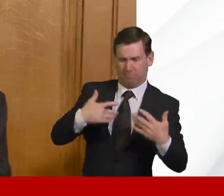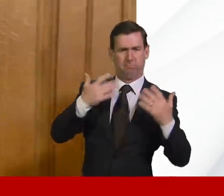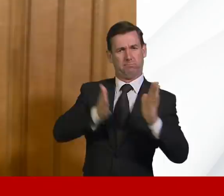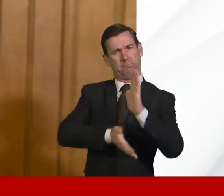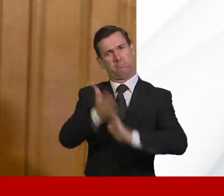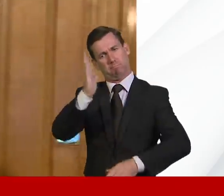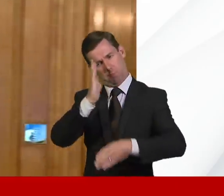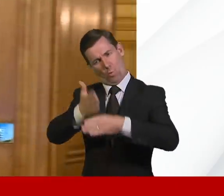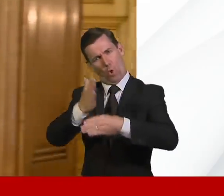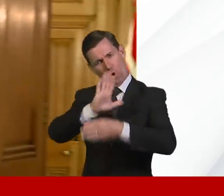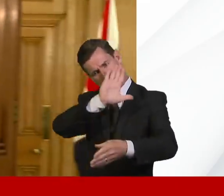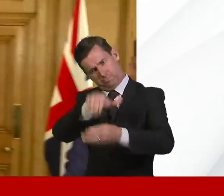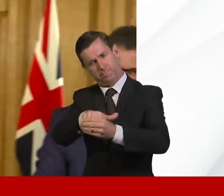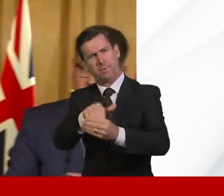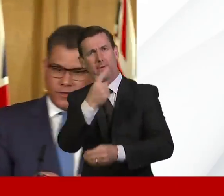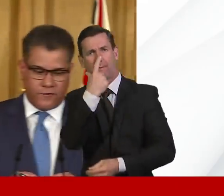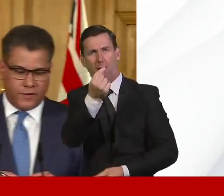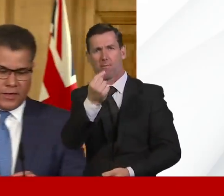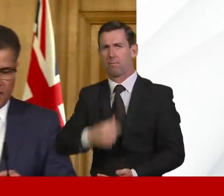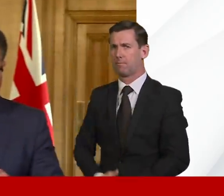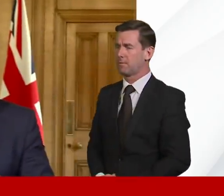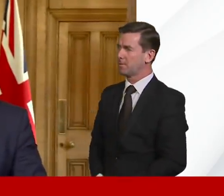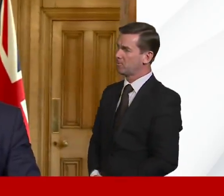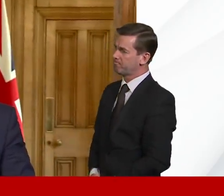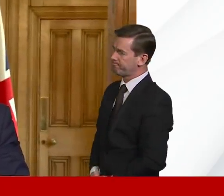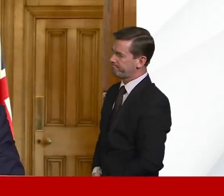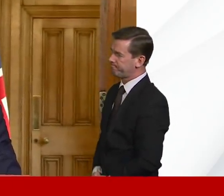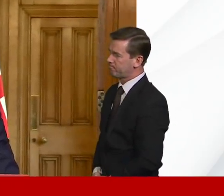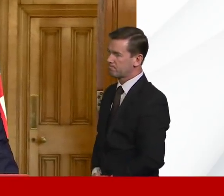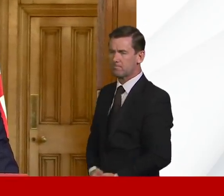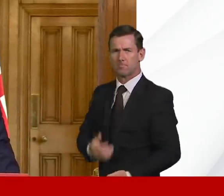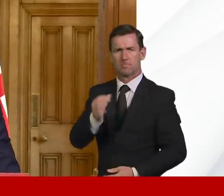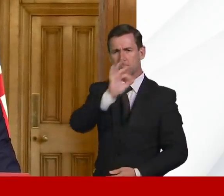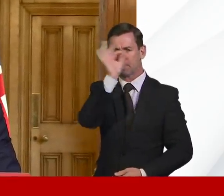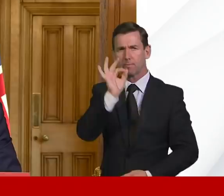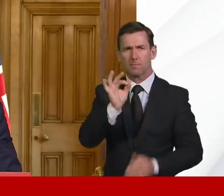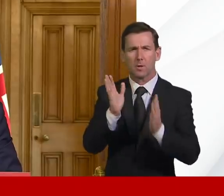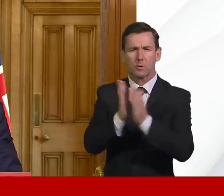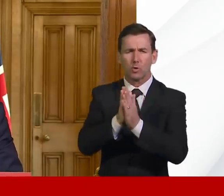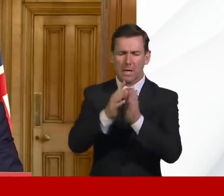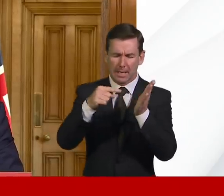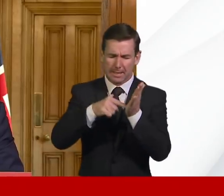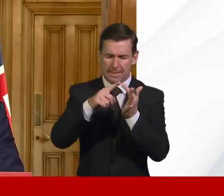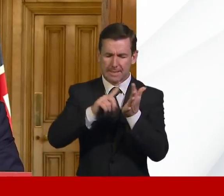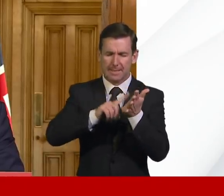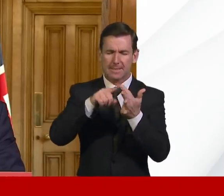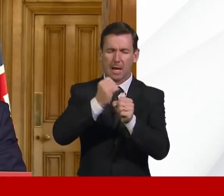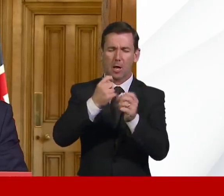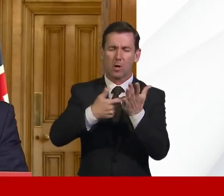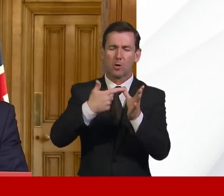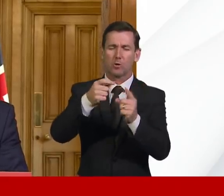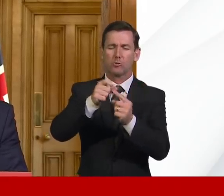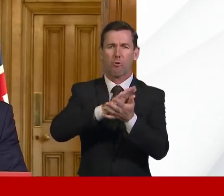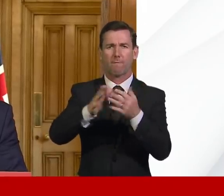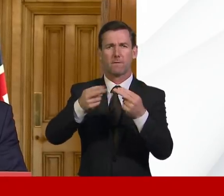Thank you for that. The next question is from the Sunday Telegraph. Ed Malnick. Ed. Thank you. The government's talked about